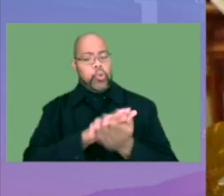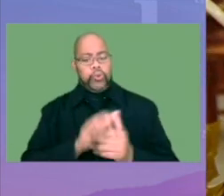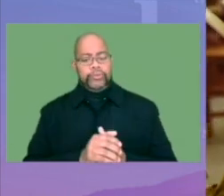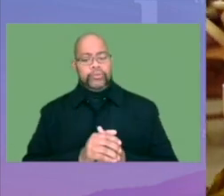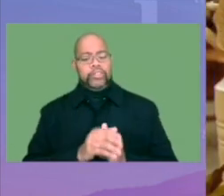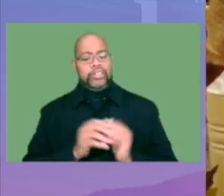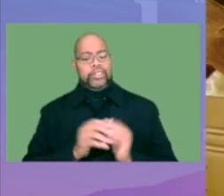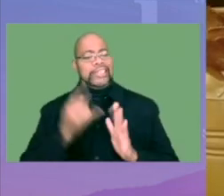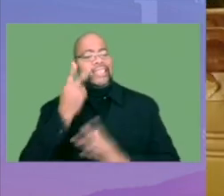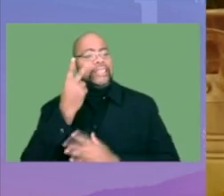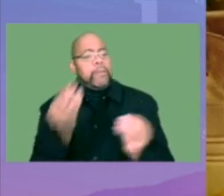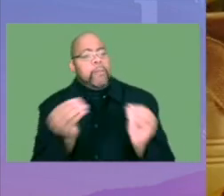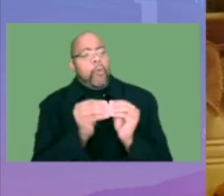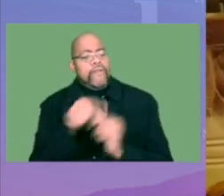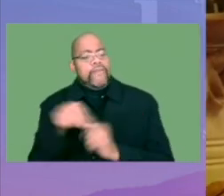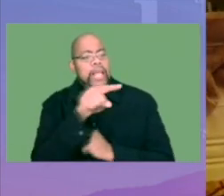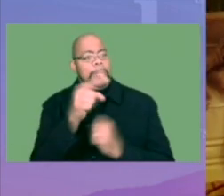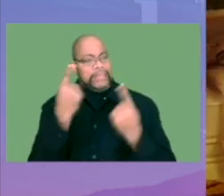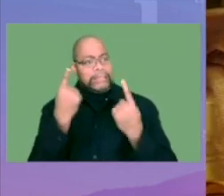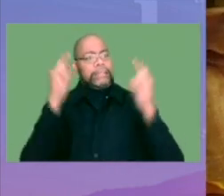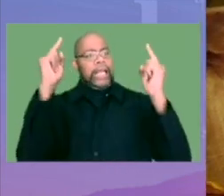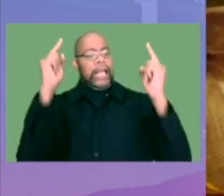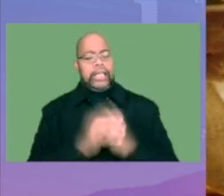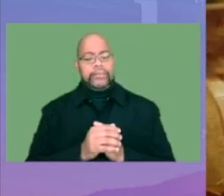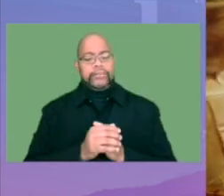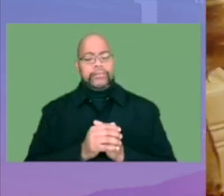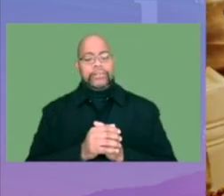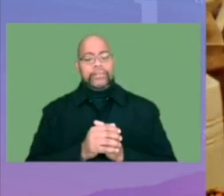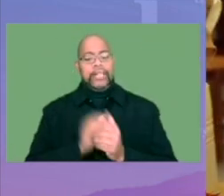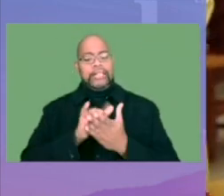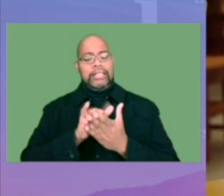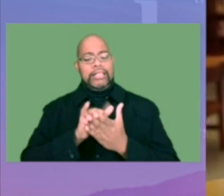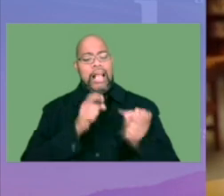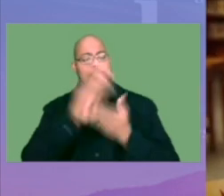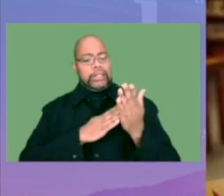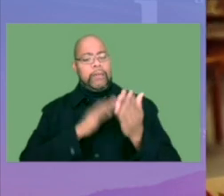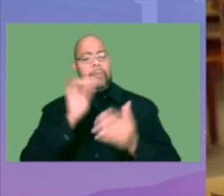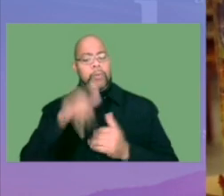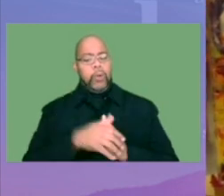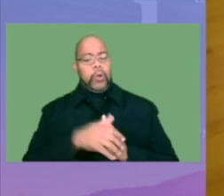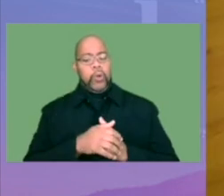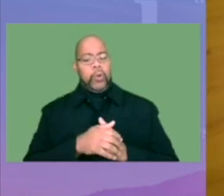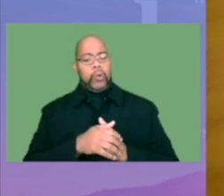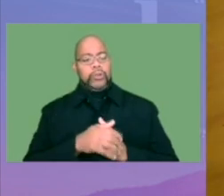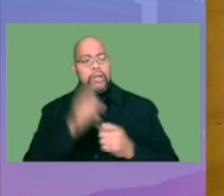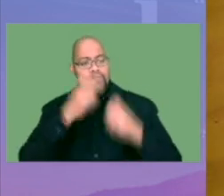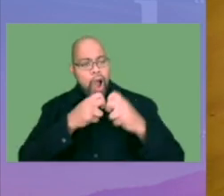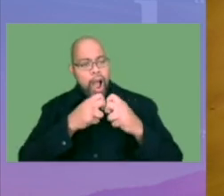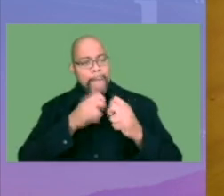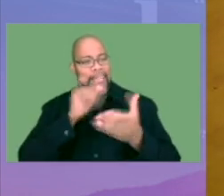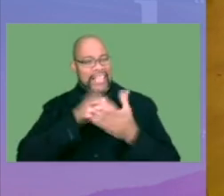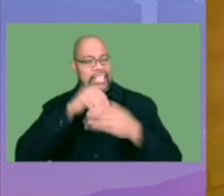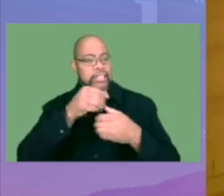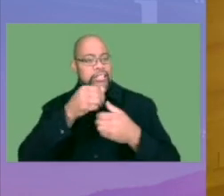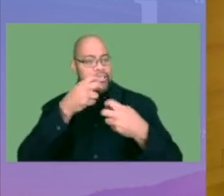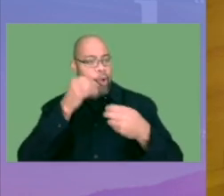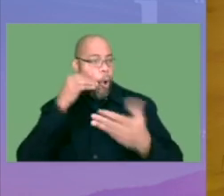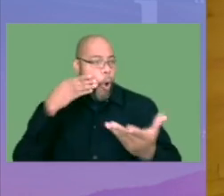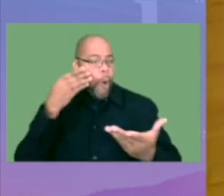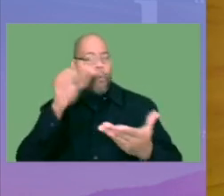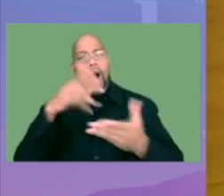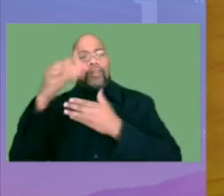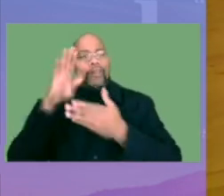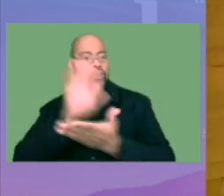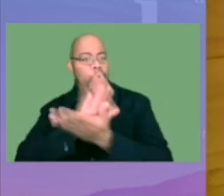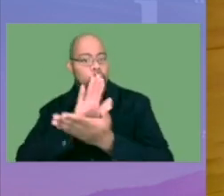academics here, just to see more of them succeed, to kind of handle some of those root problems that are in the home or